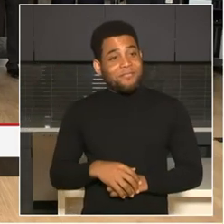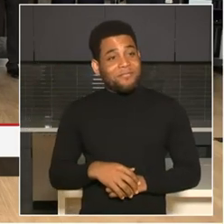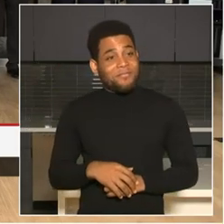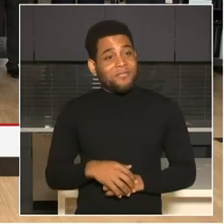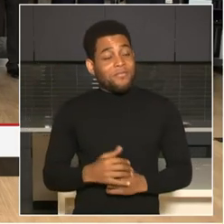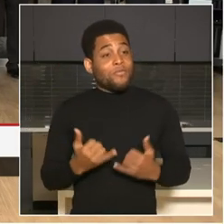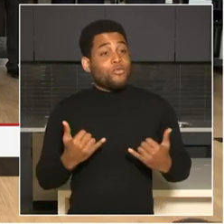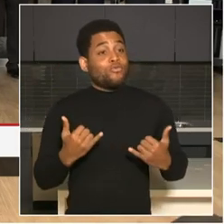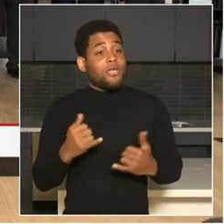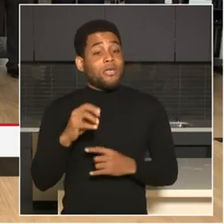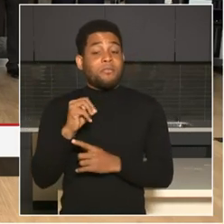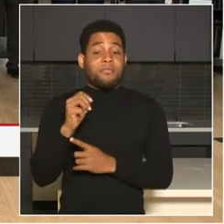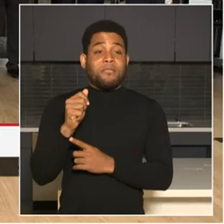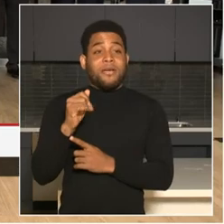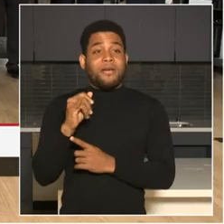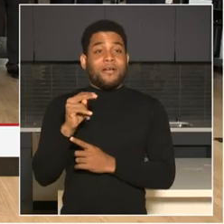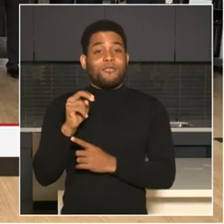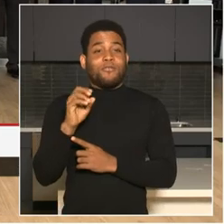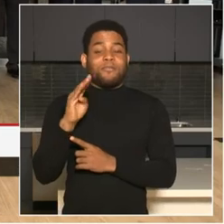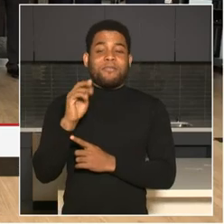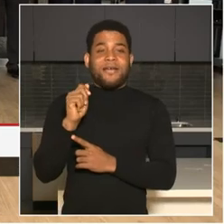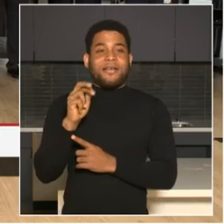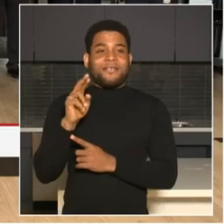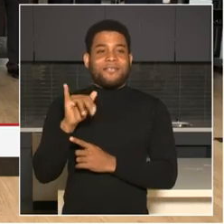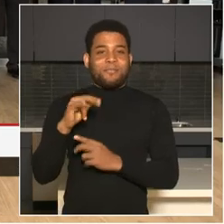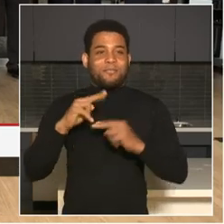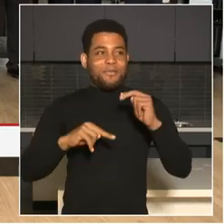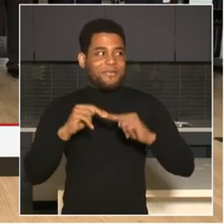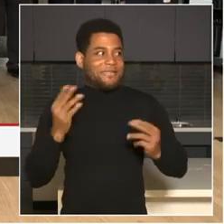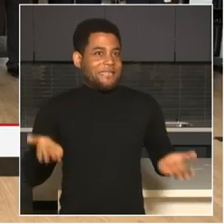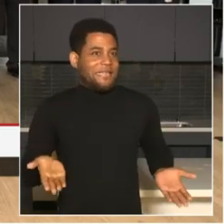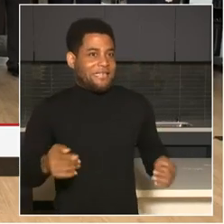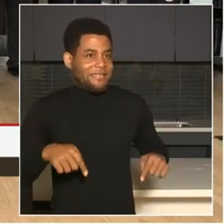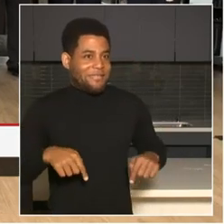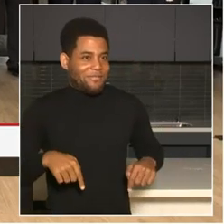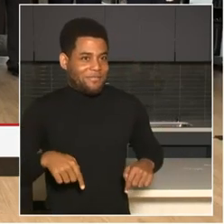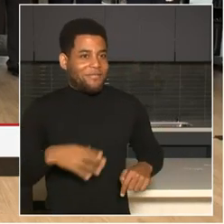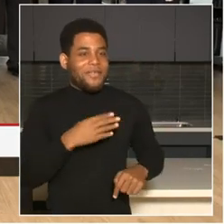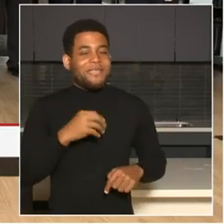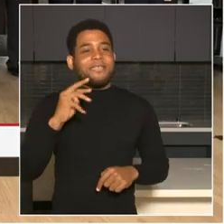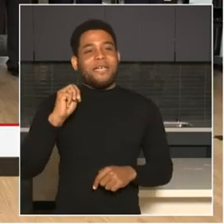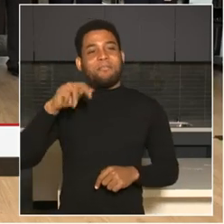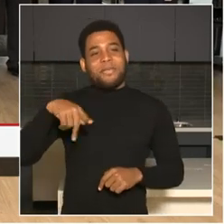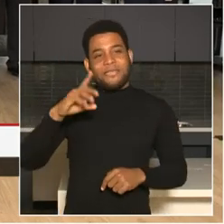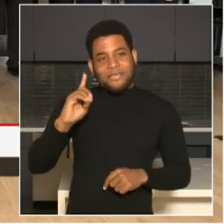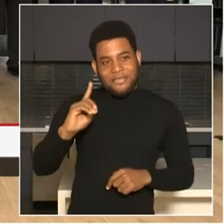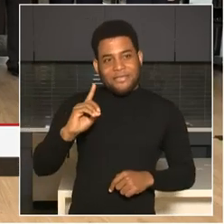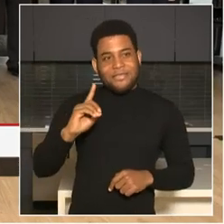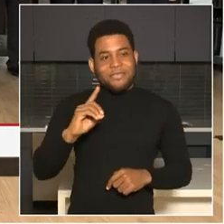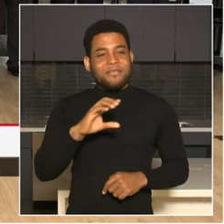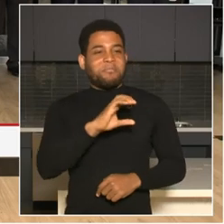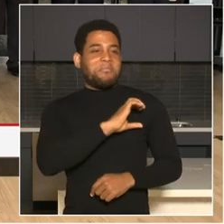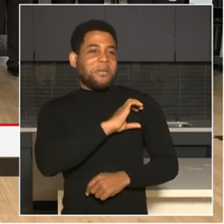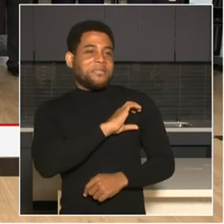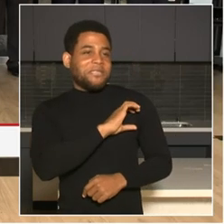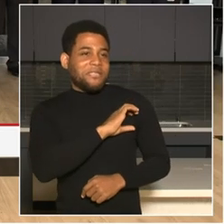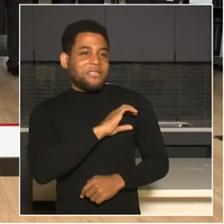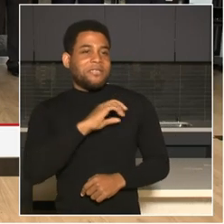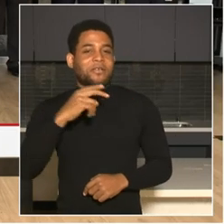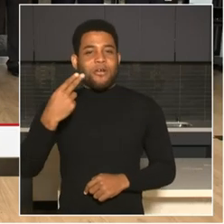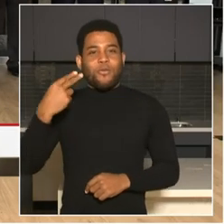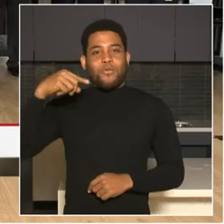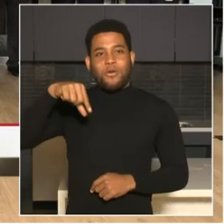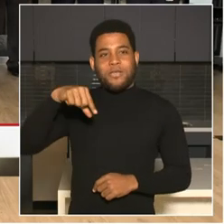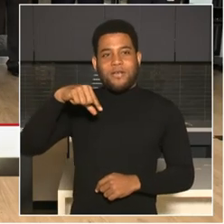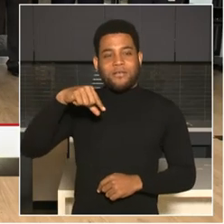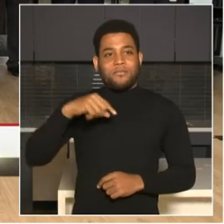Building and the Metropolitan Police Department's headquarters. Before I begin, I want to